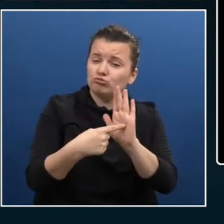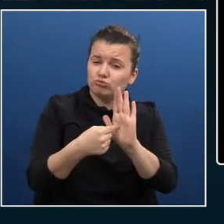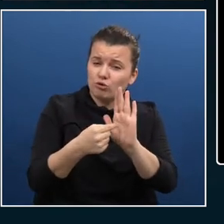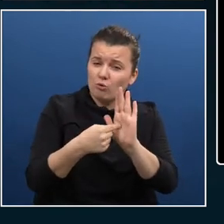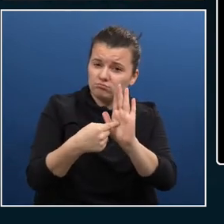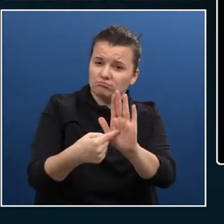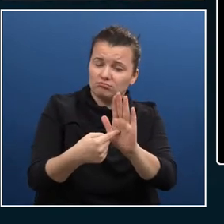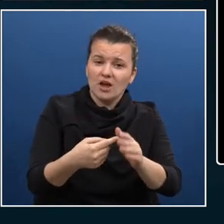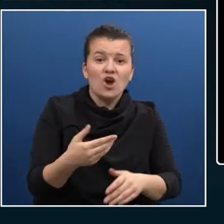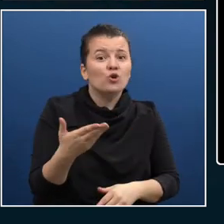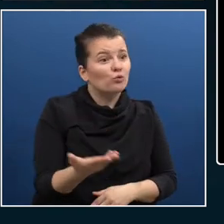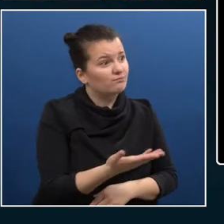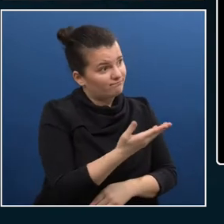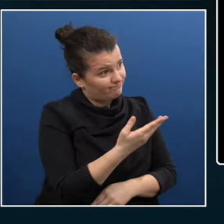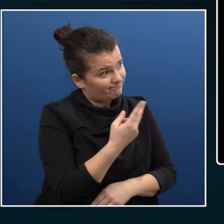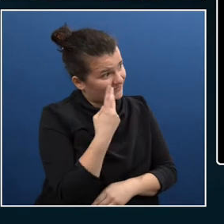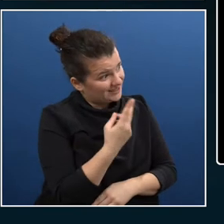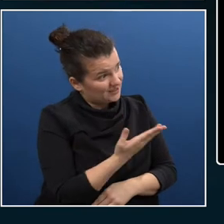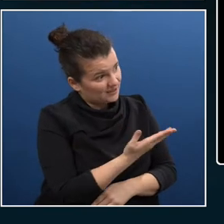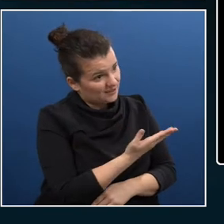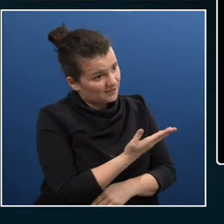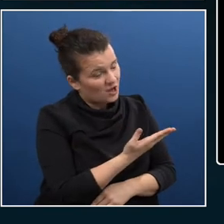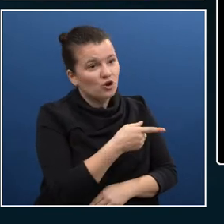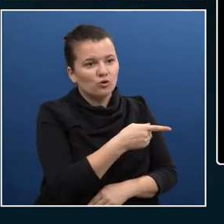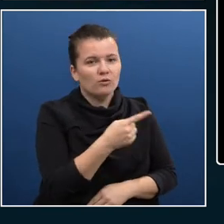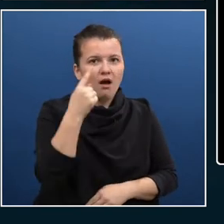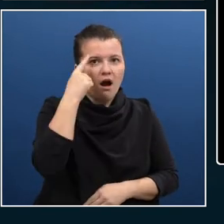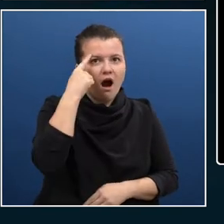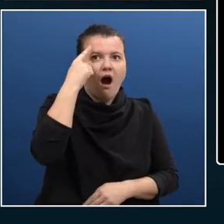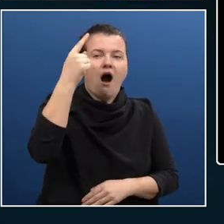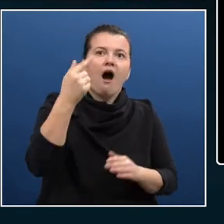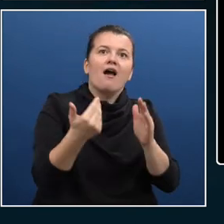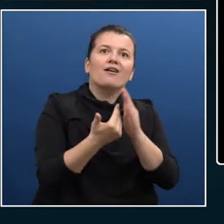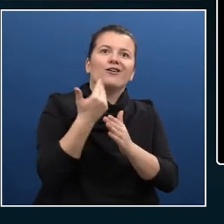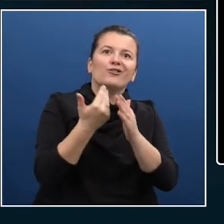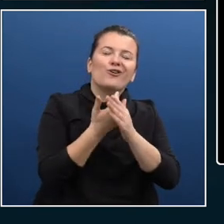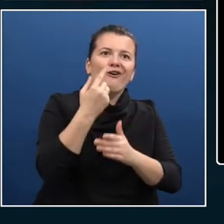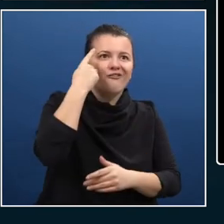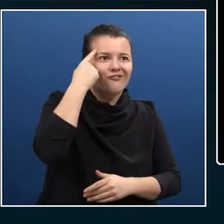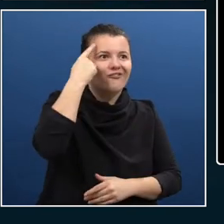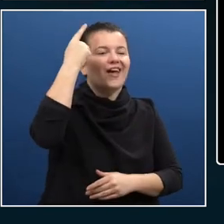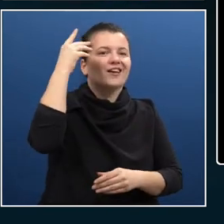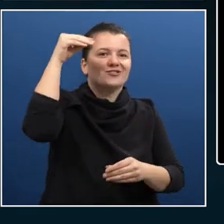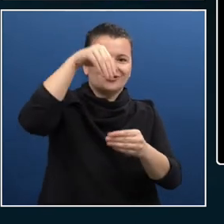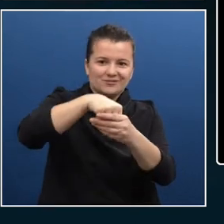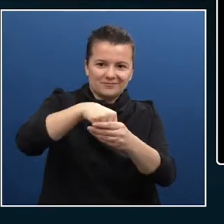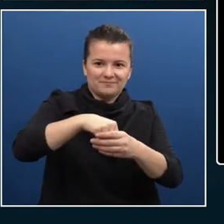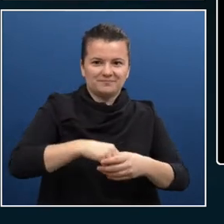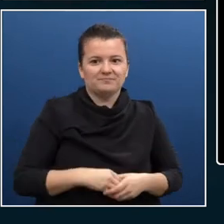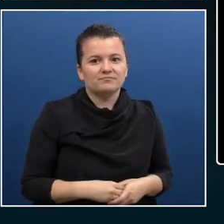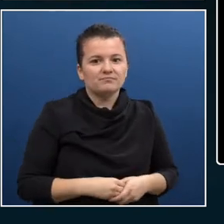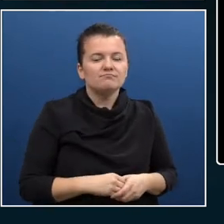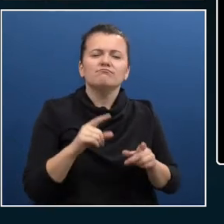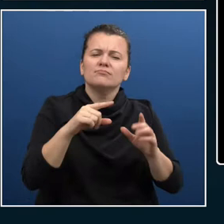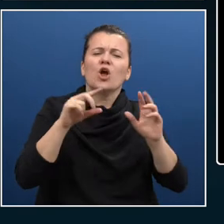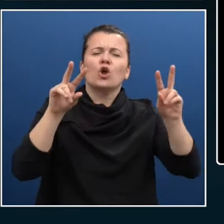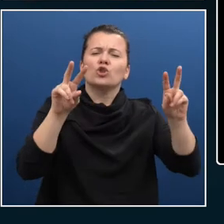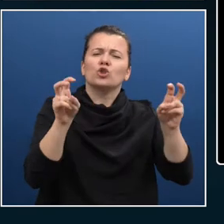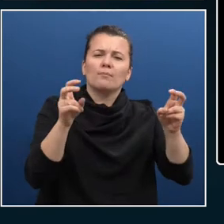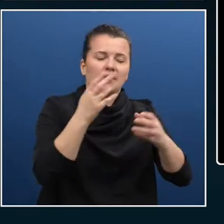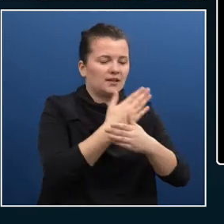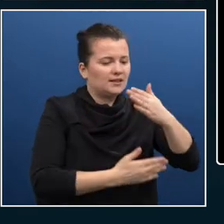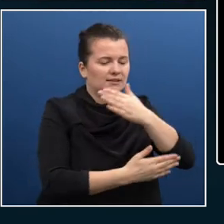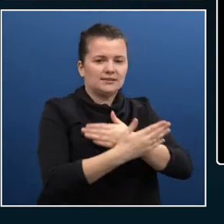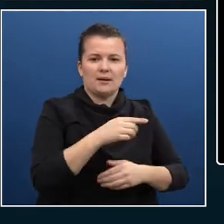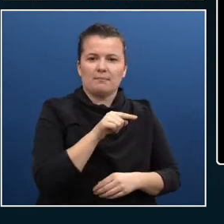on the path of innovation. We need to discuss disability. The world, the word doesn't exist.